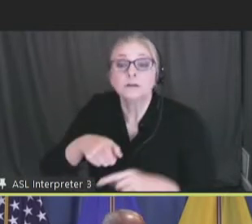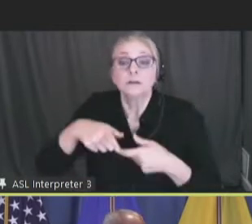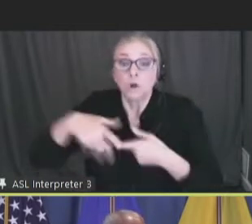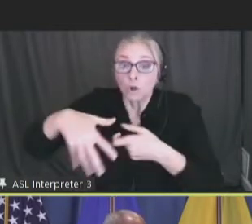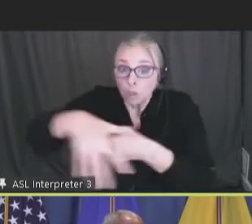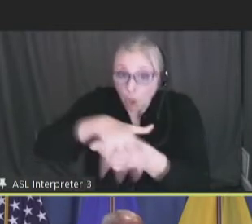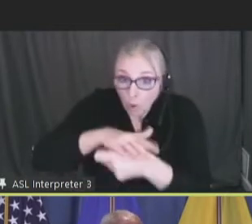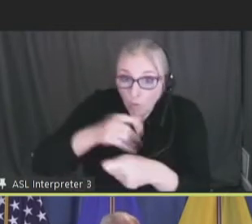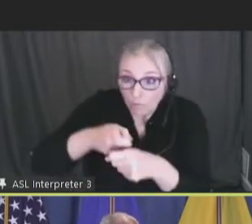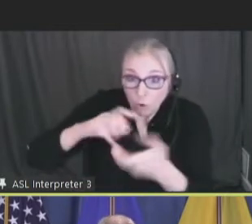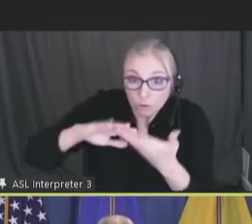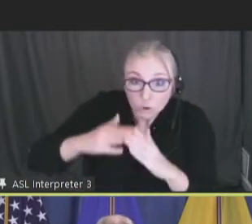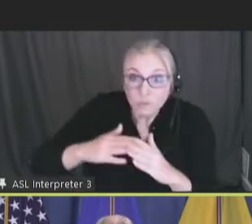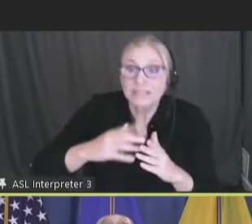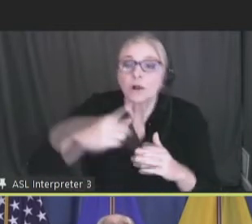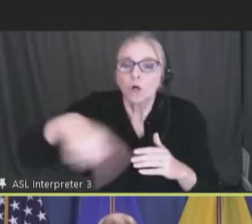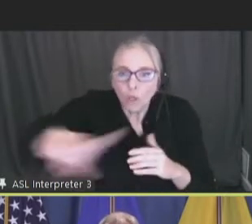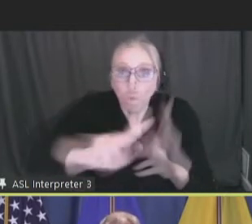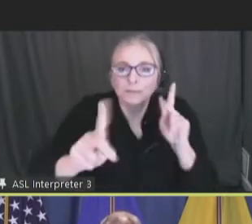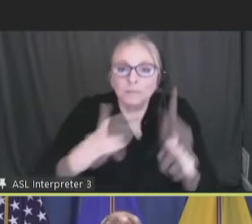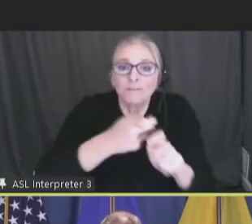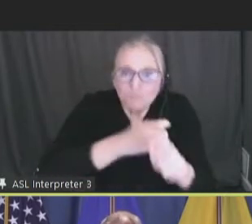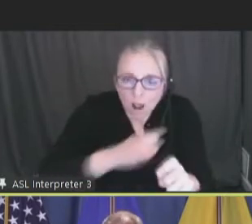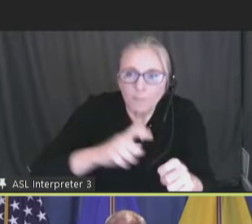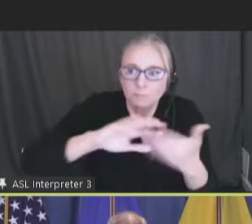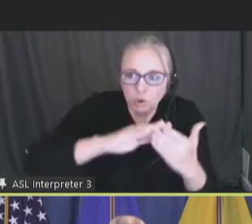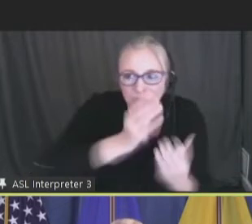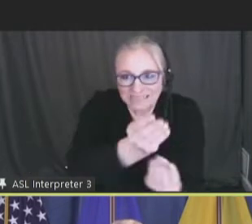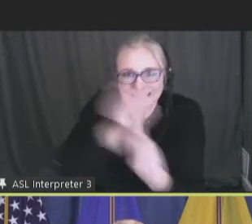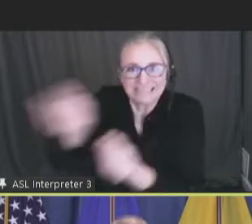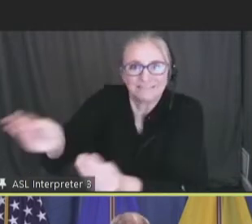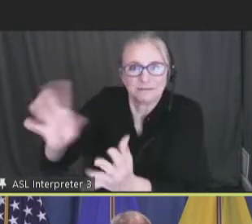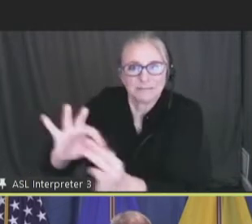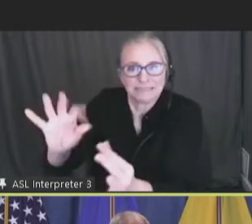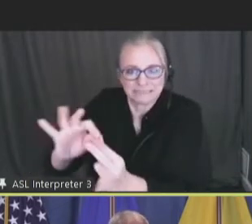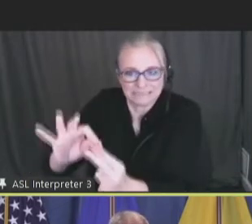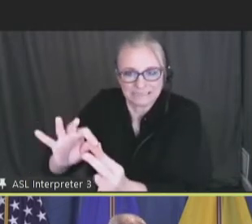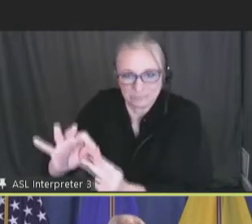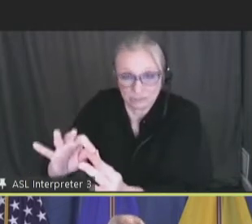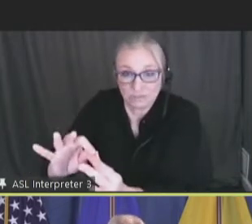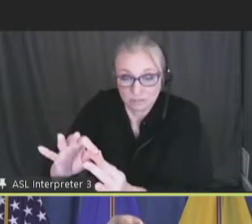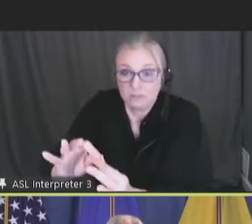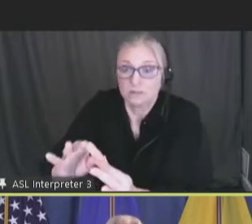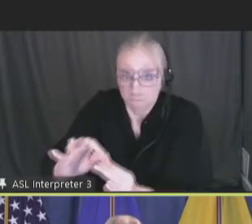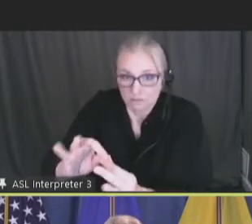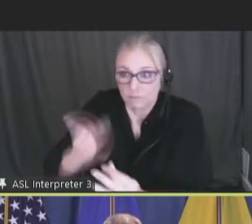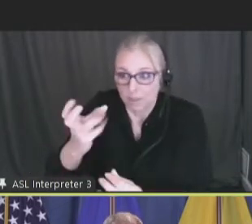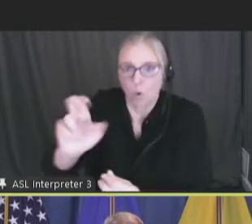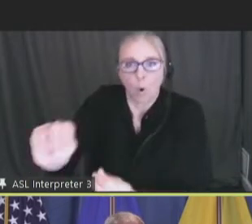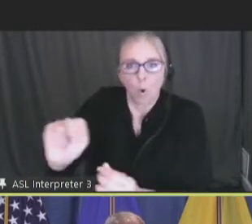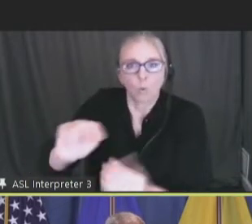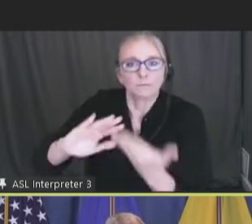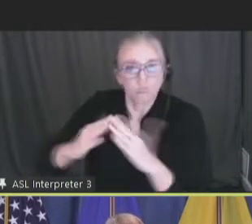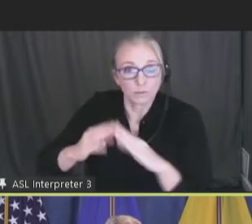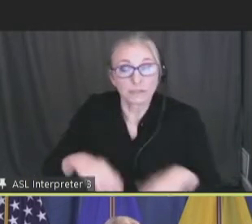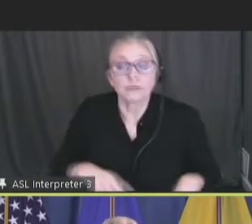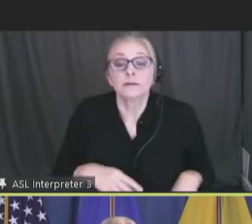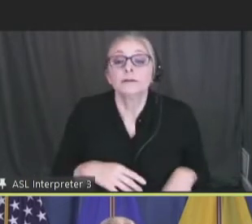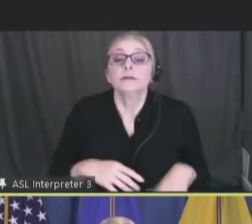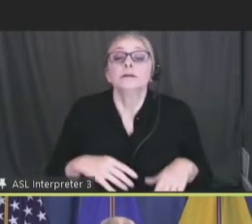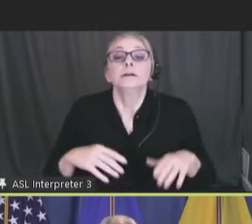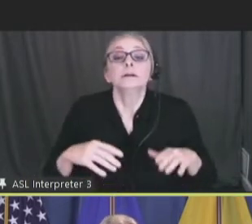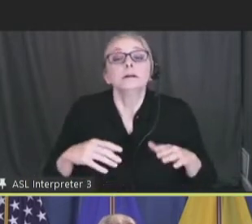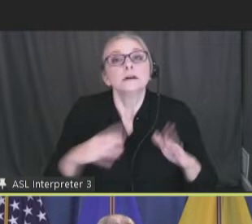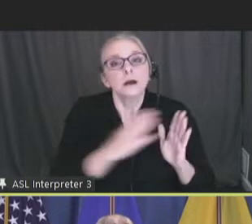and delivered by the community-based organizations from within each community. In addition, a broad